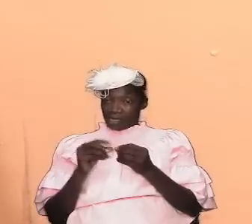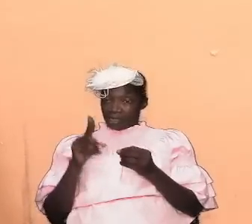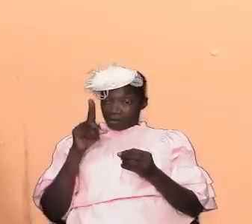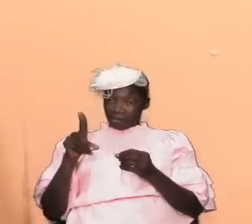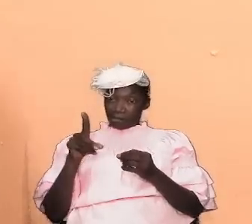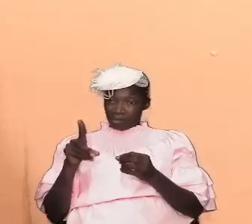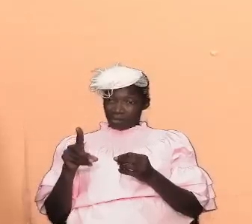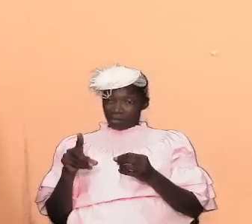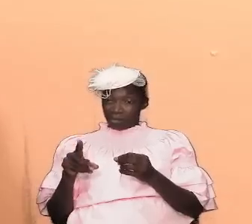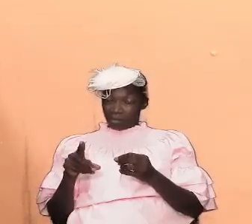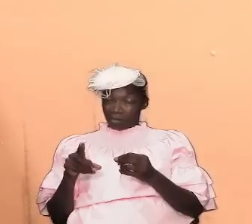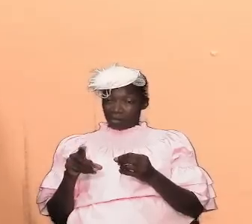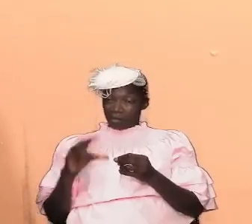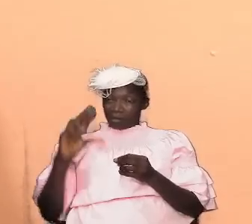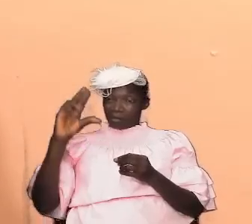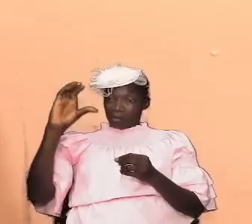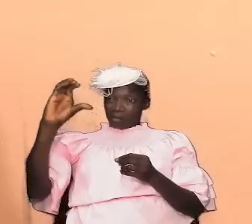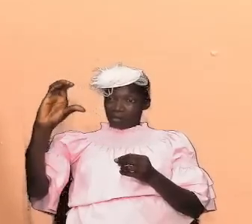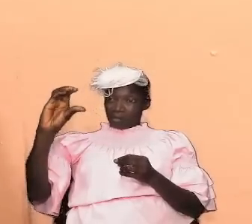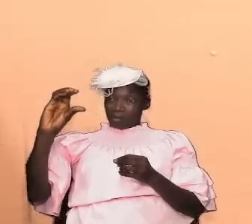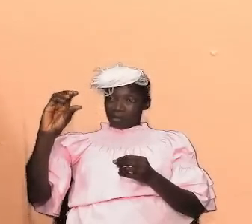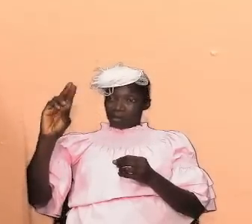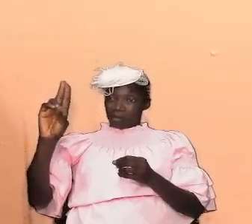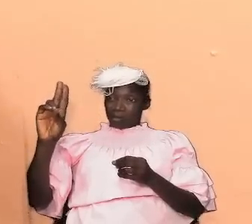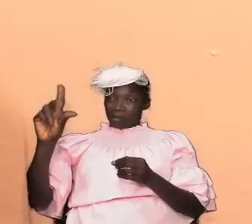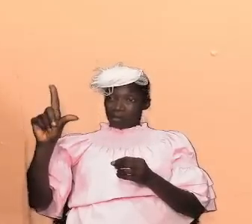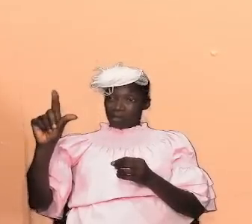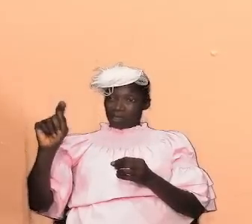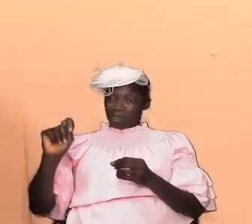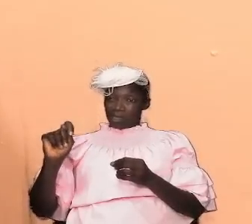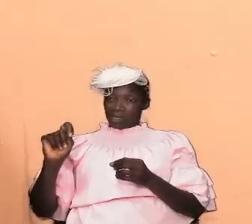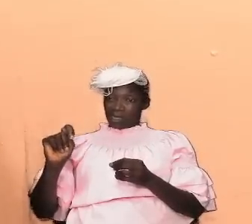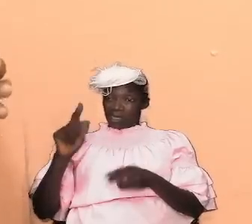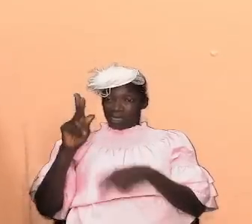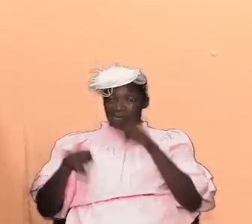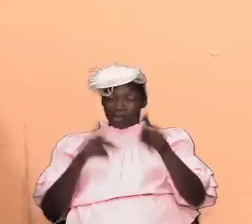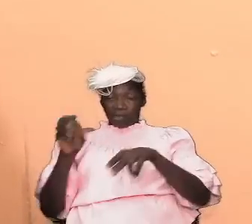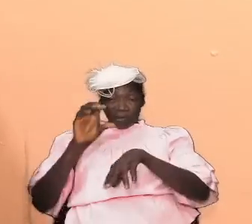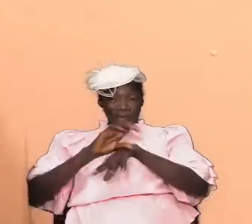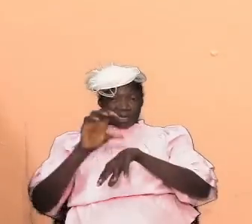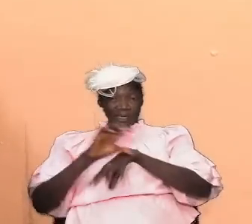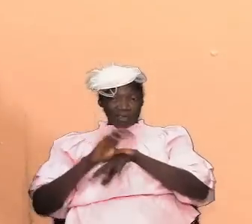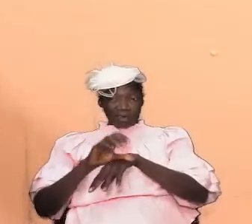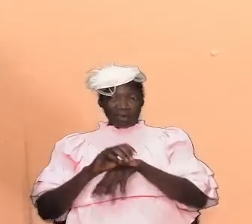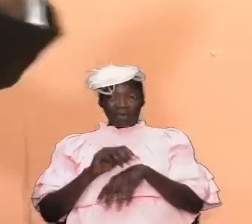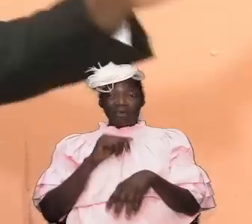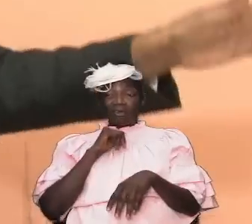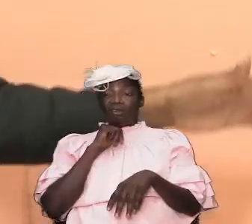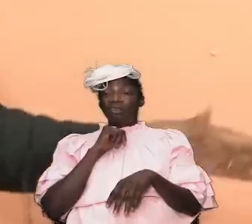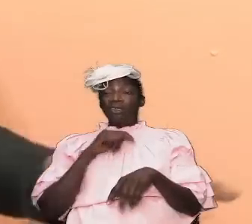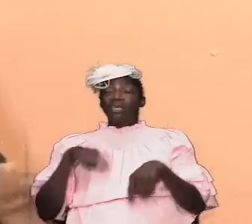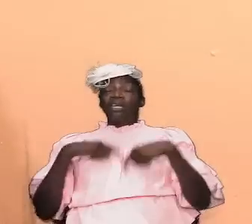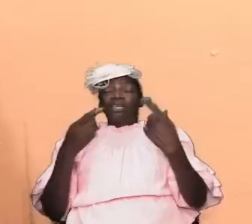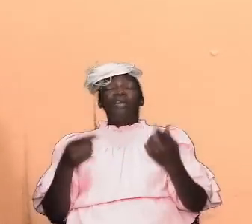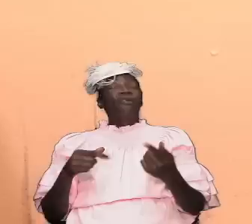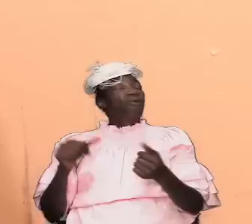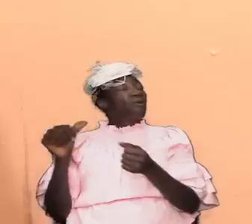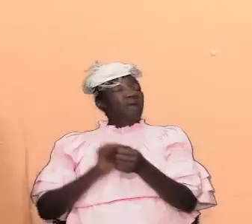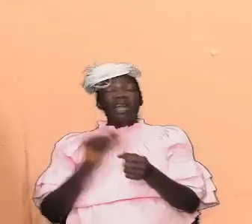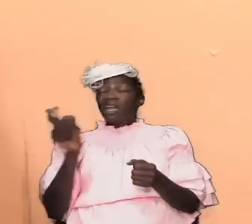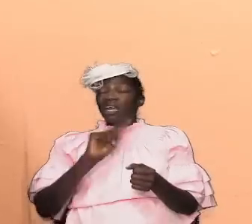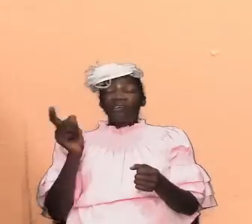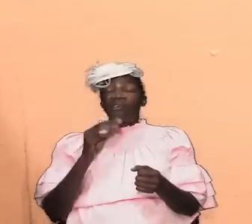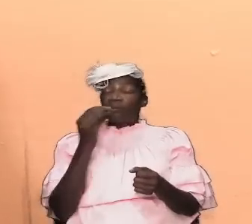and folks in the church because they are so unstable and they go to every table to eat